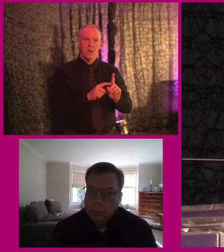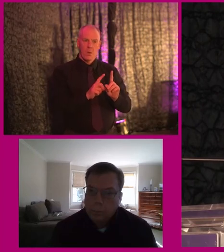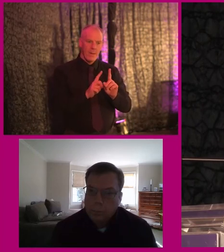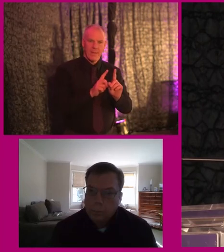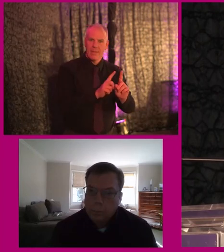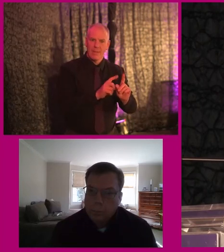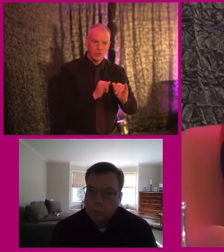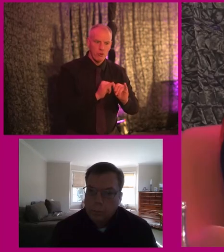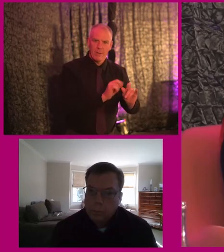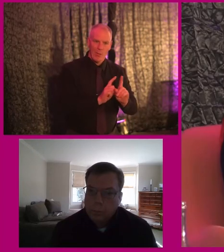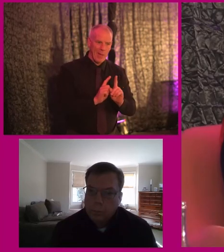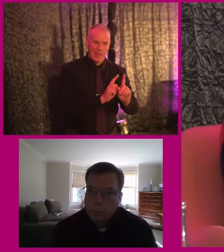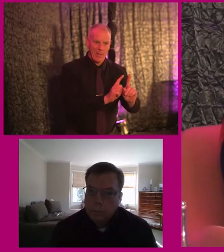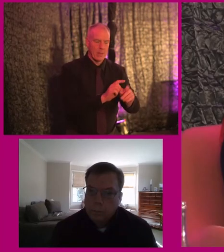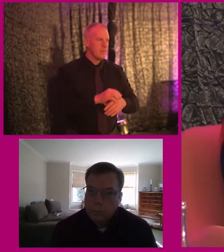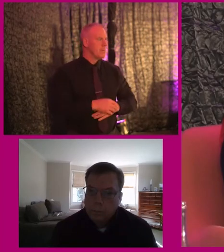journey with them?